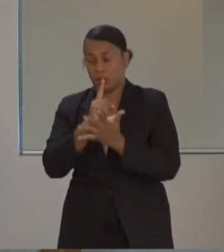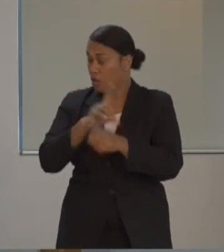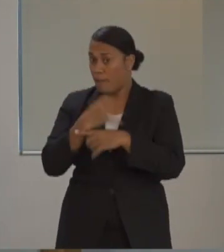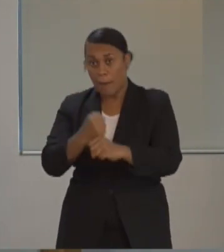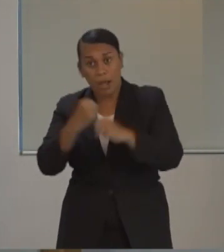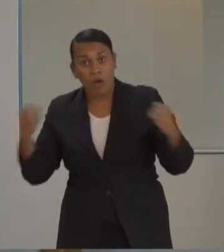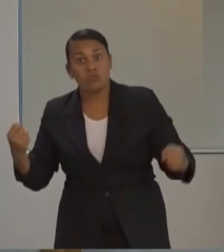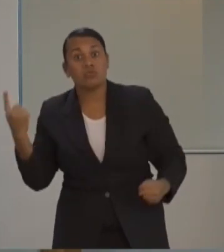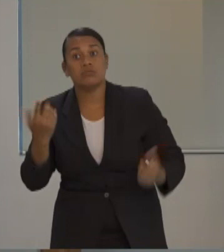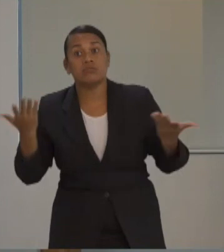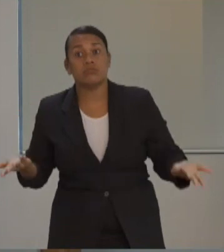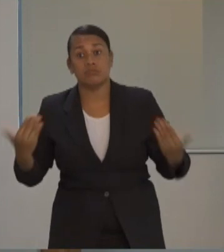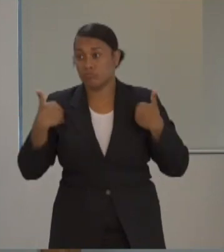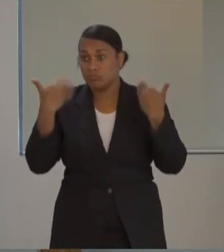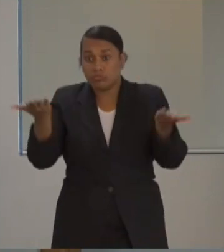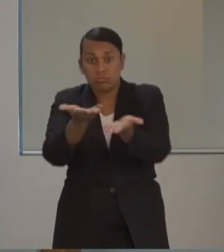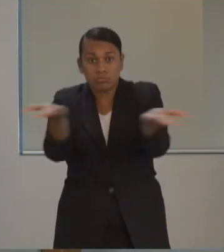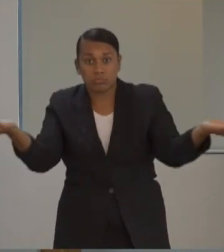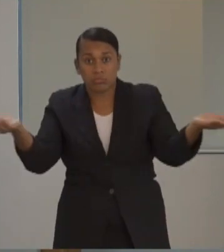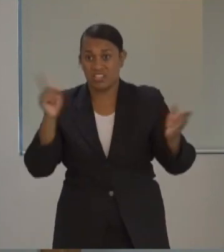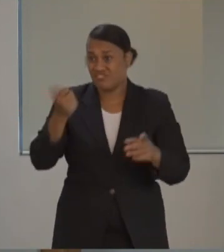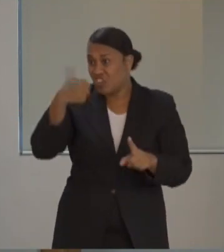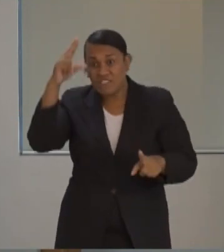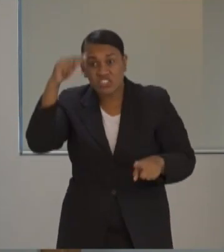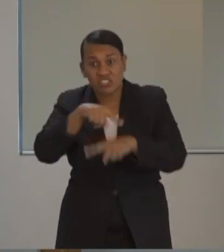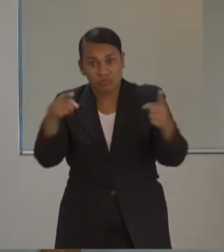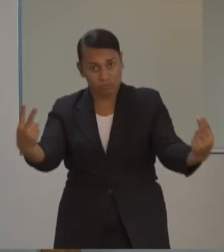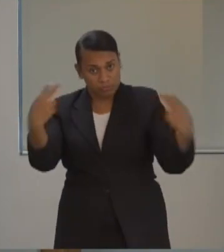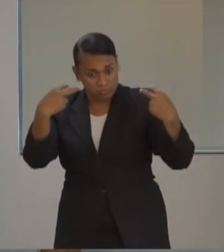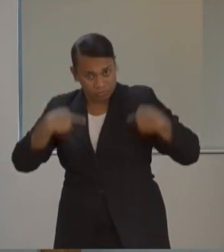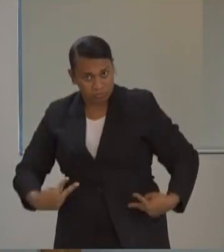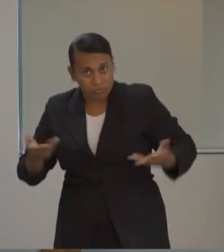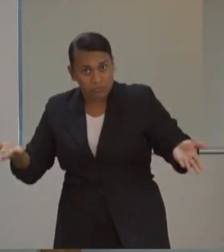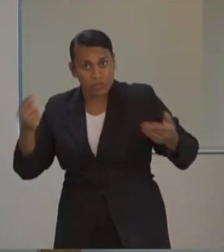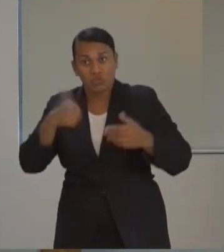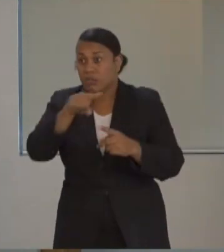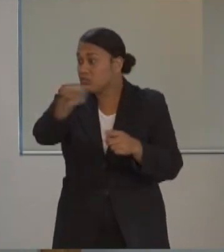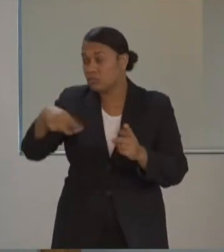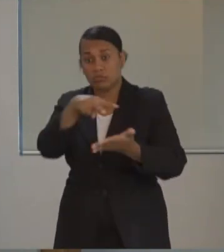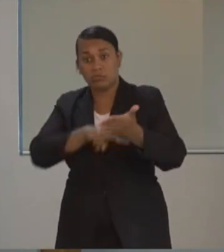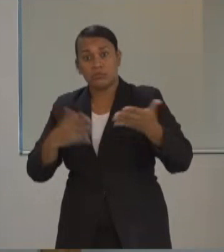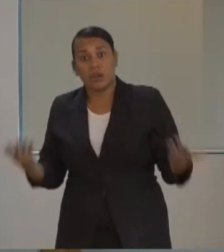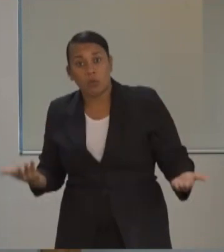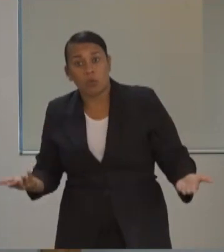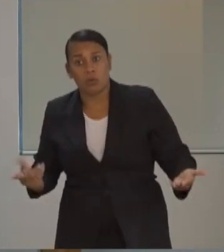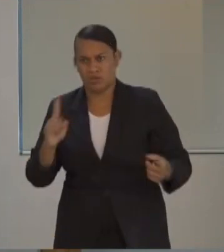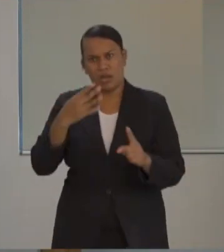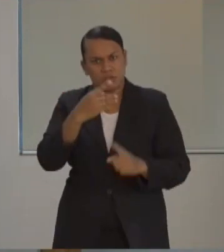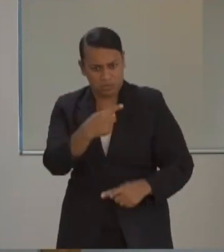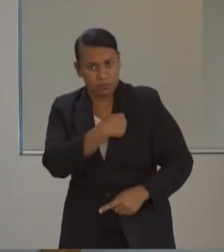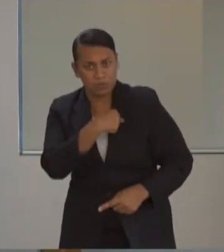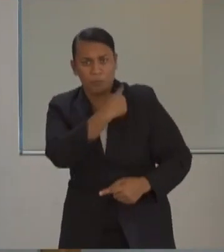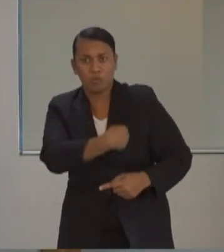alternative rest with every Fijian watching, listening to, or reading this address. So please, do the right